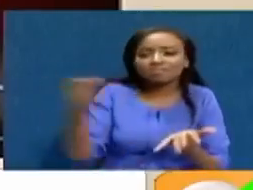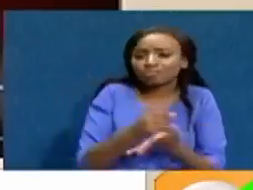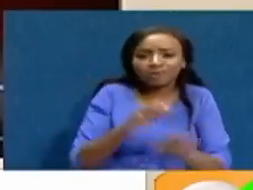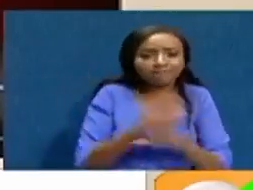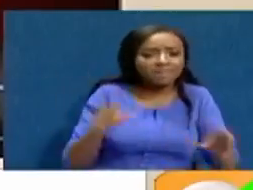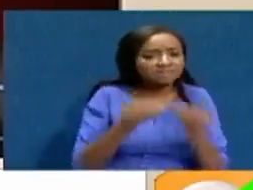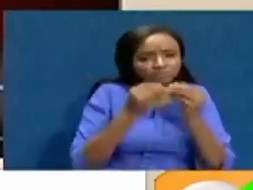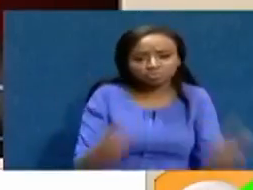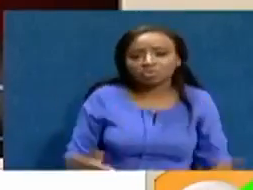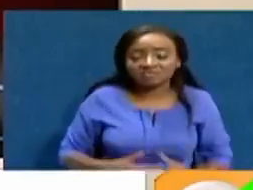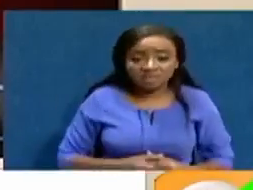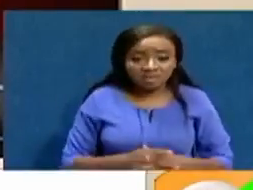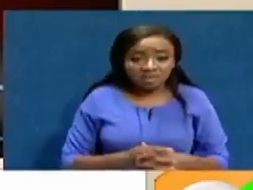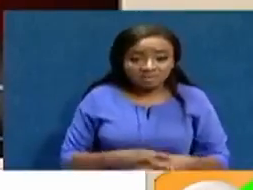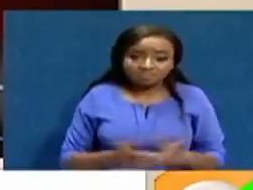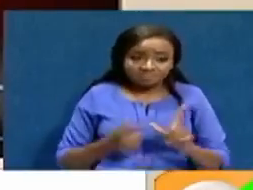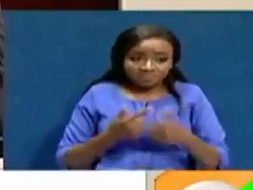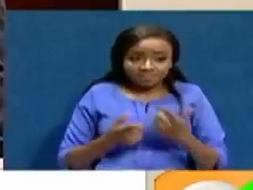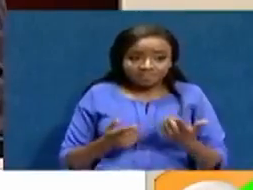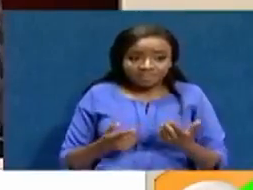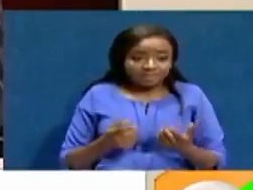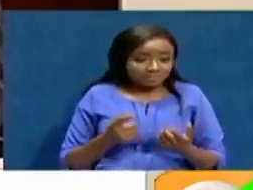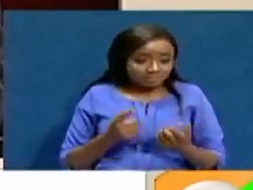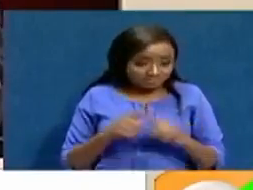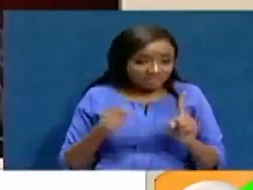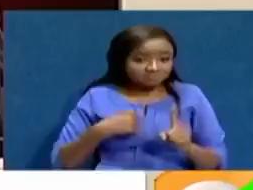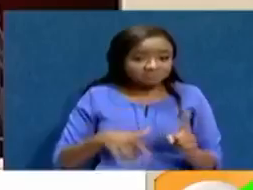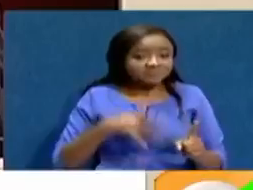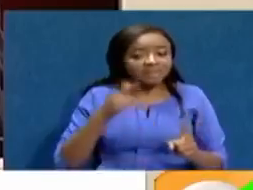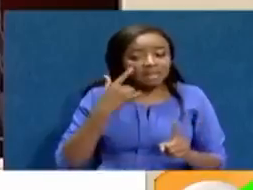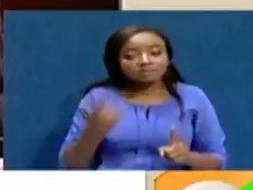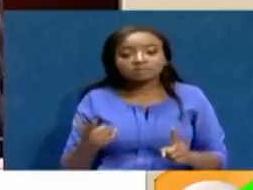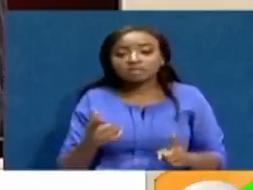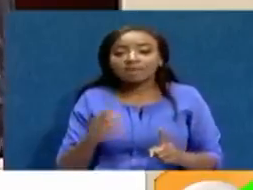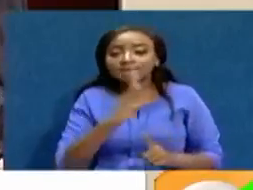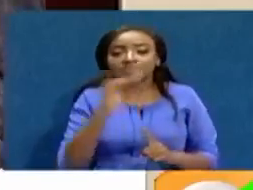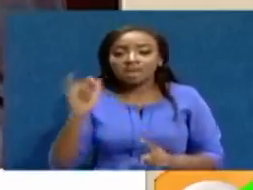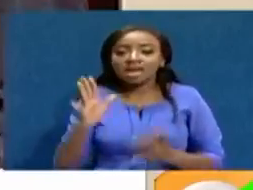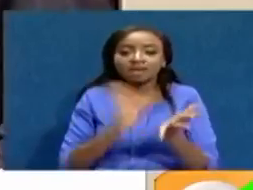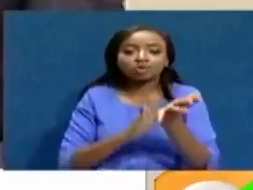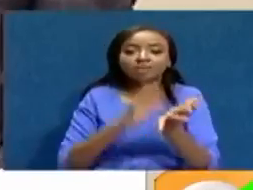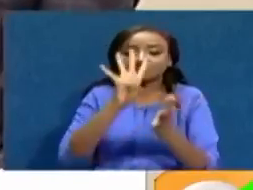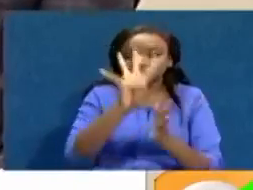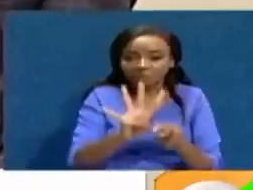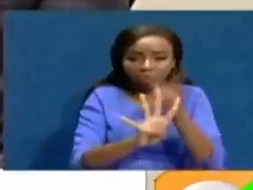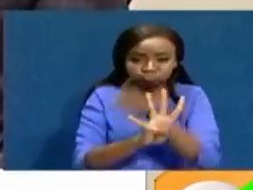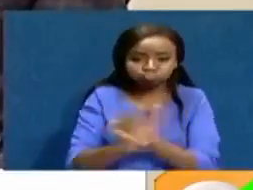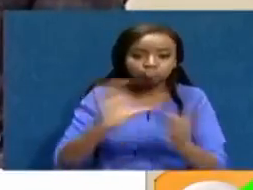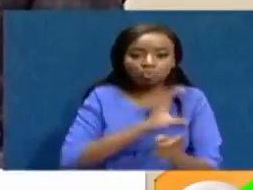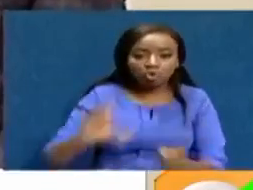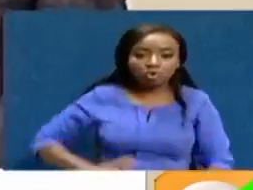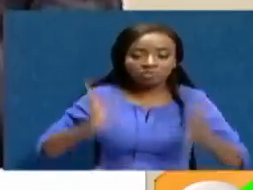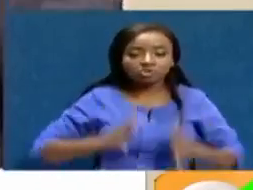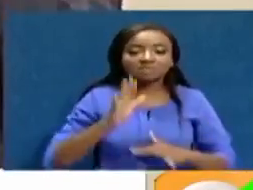And then you get a feeling that the BBI report itself recommends four commissioners to be appointed by